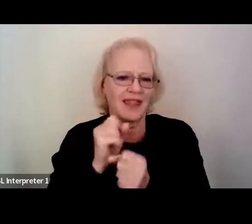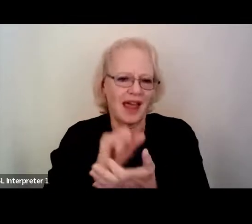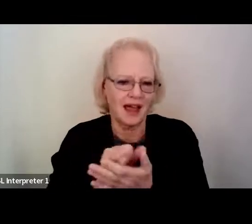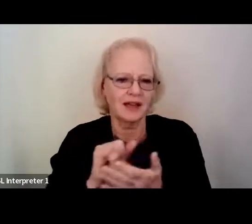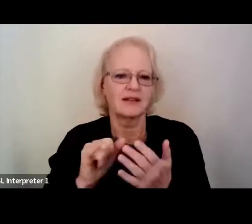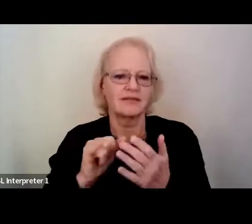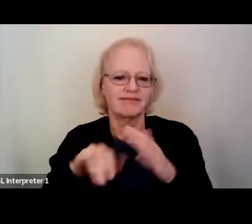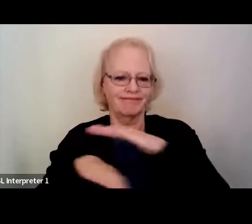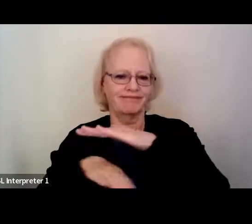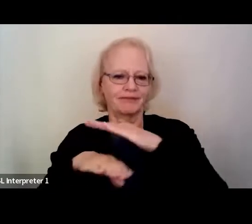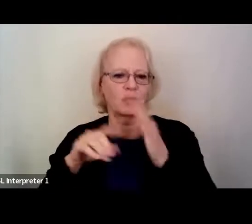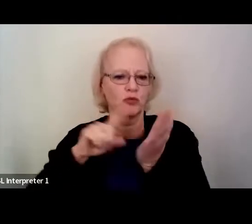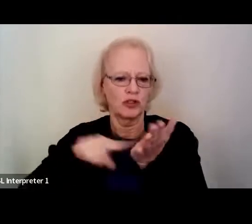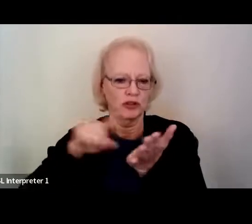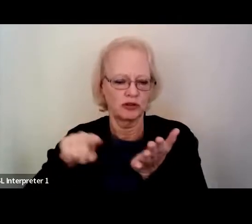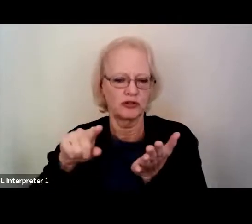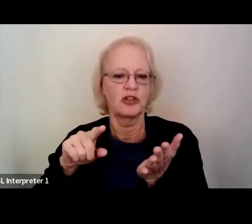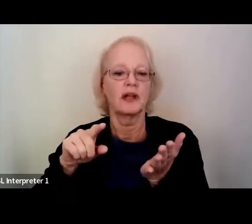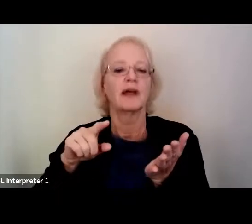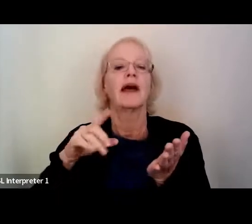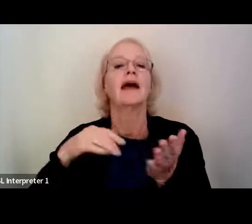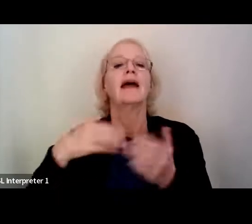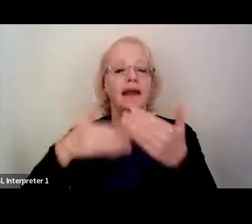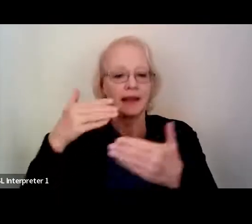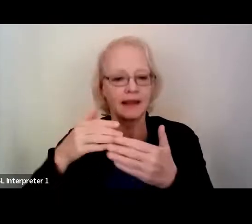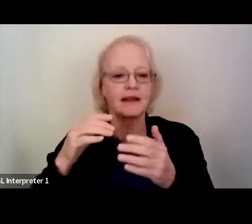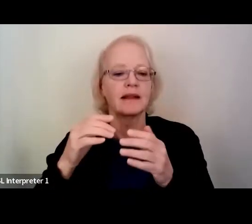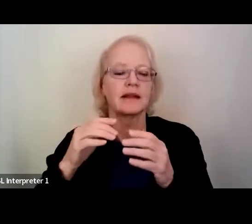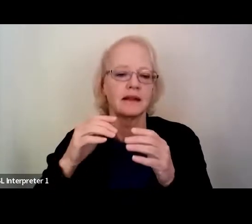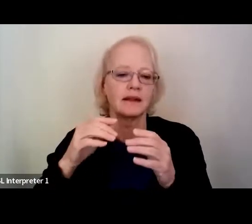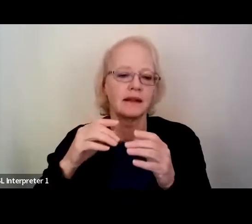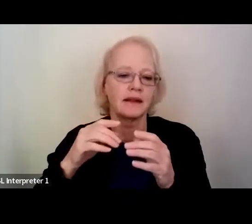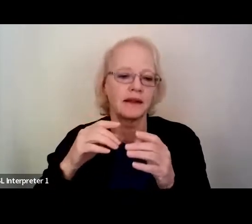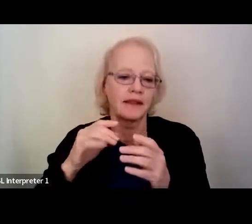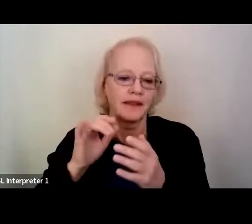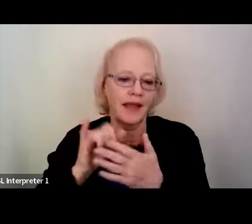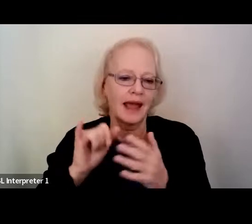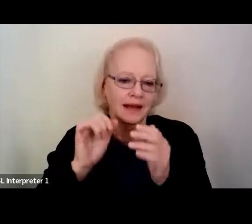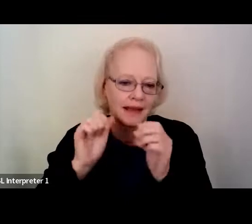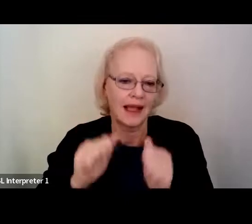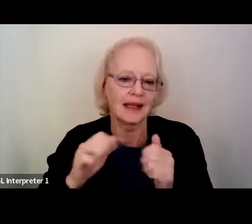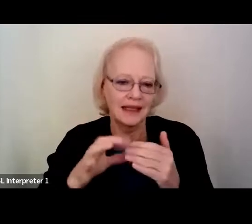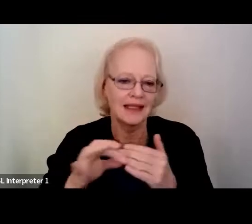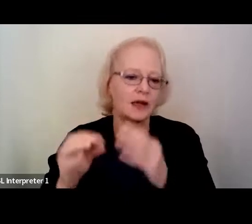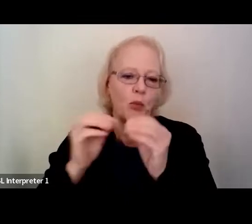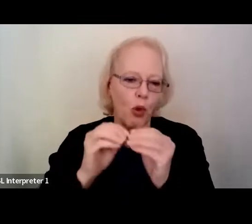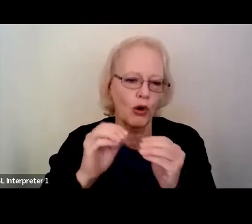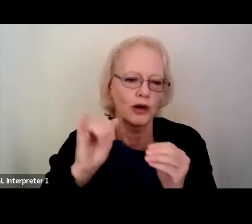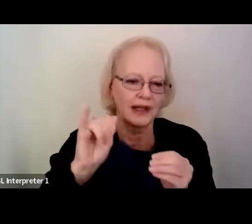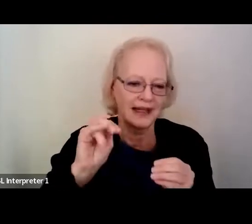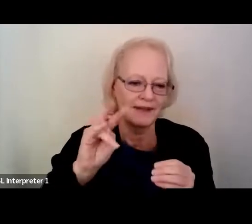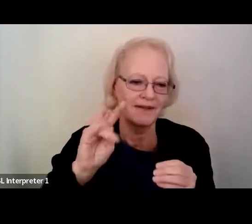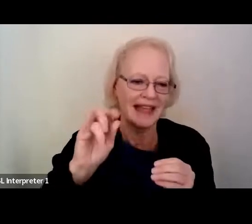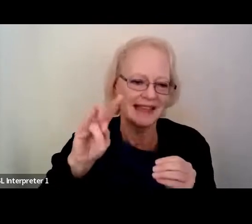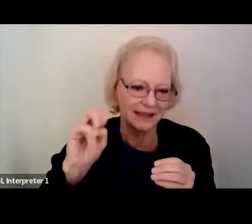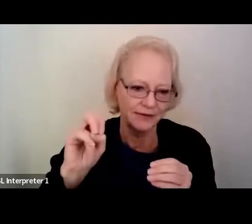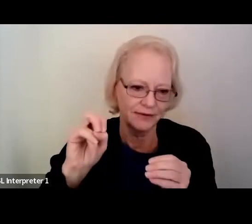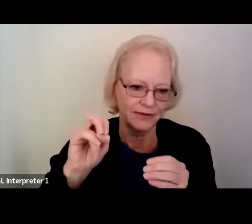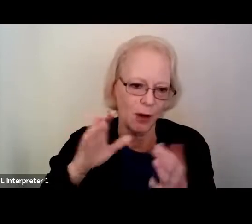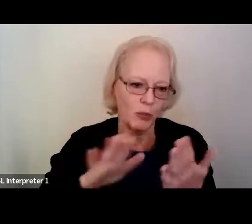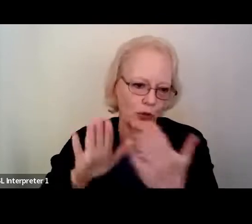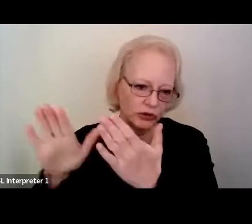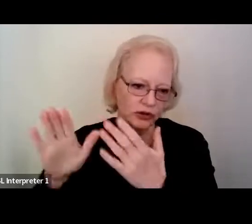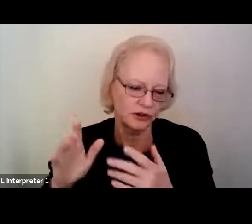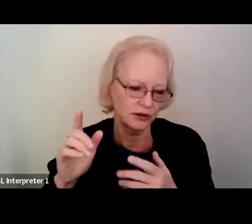which then could motivate doing more invasive approaches. I don't know if anyone else has other